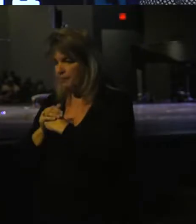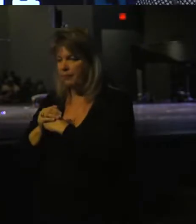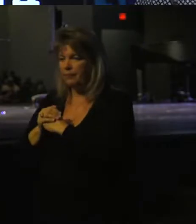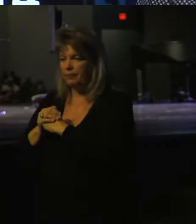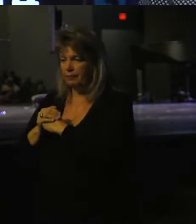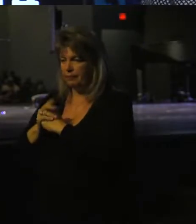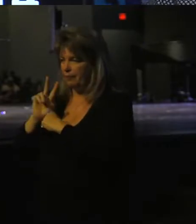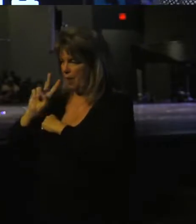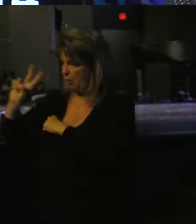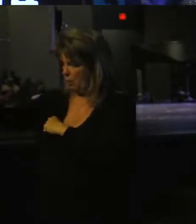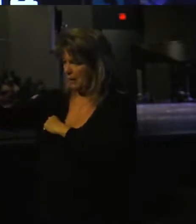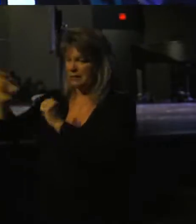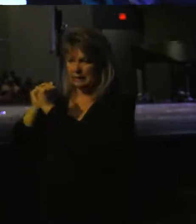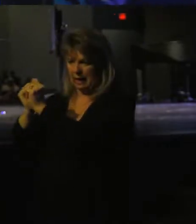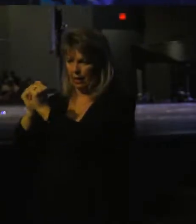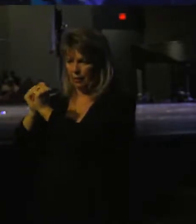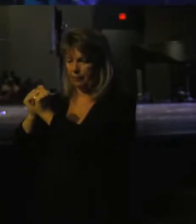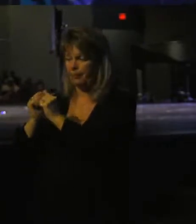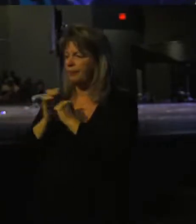went both of them together.